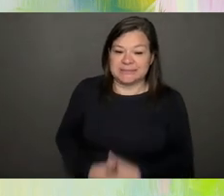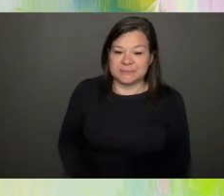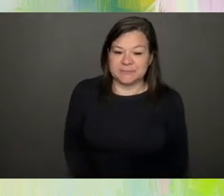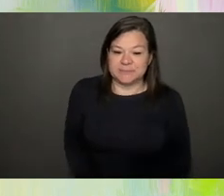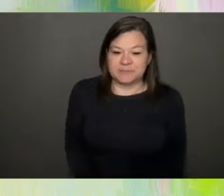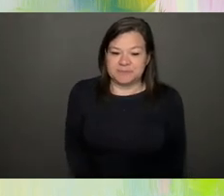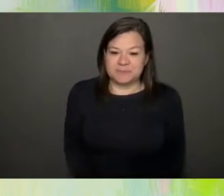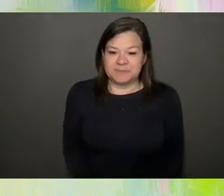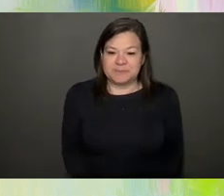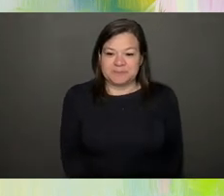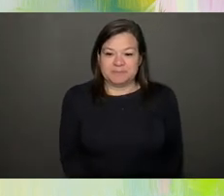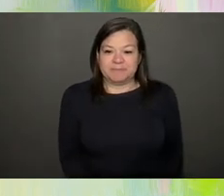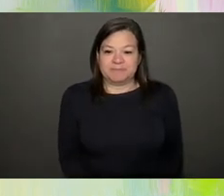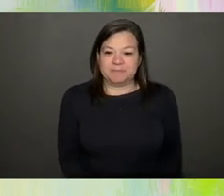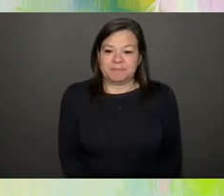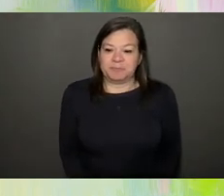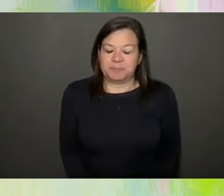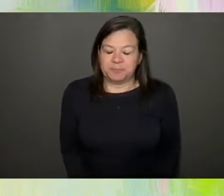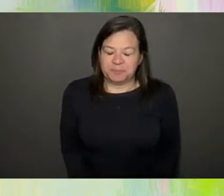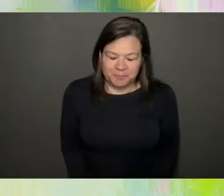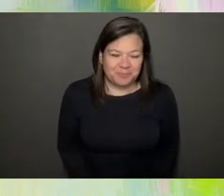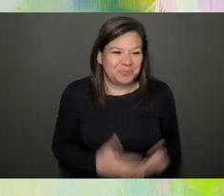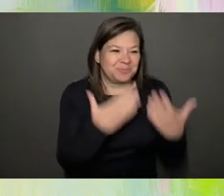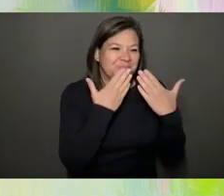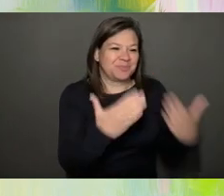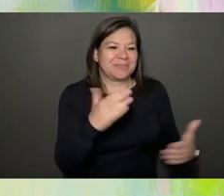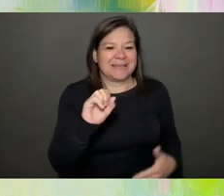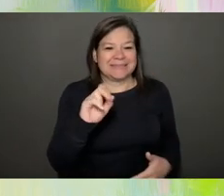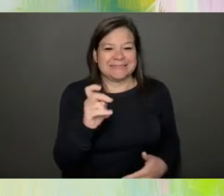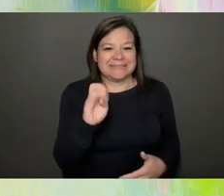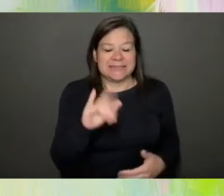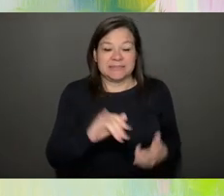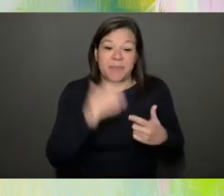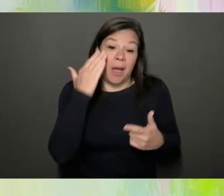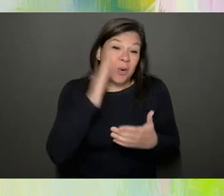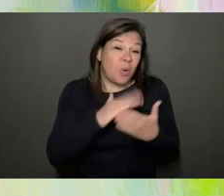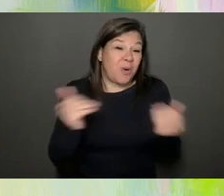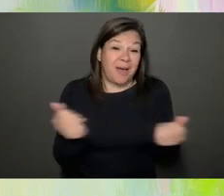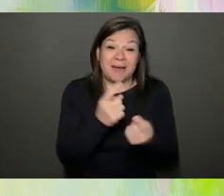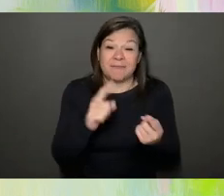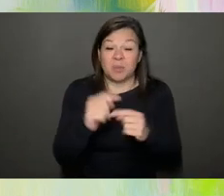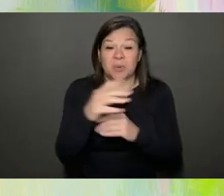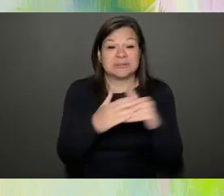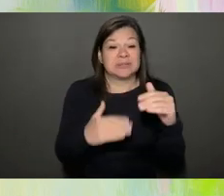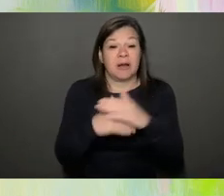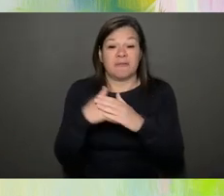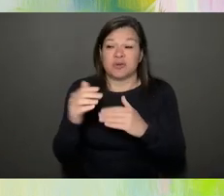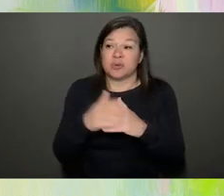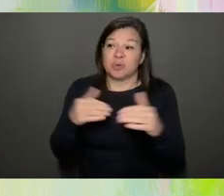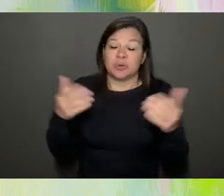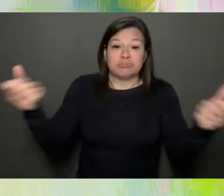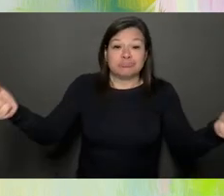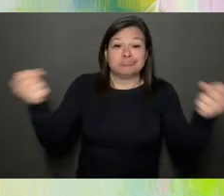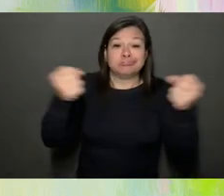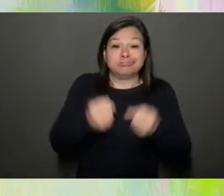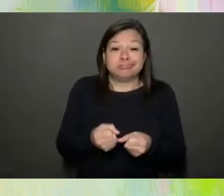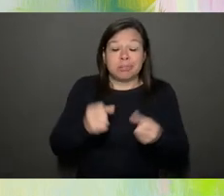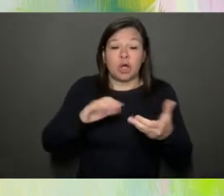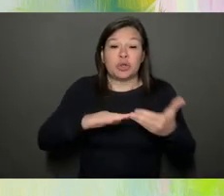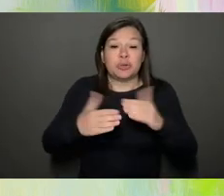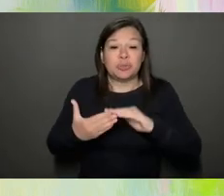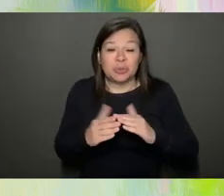Thanks, Stacy. So I know that not everybody is comfortable bringing community members into the co-creation